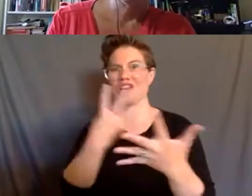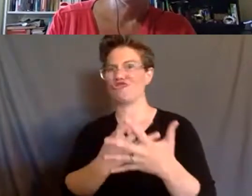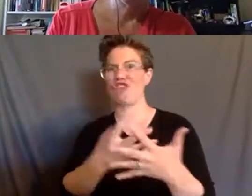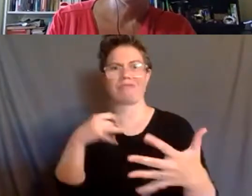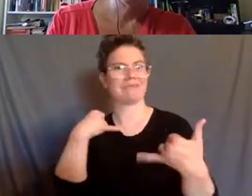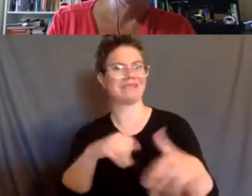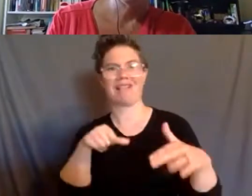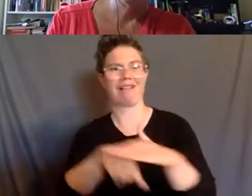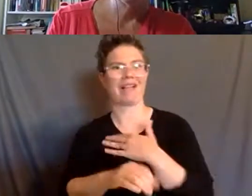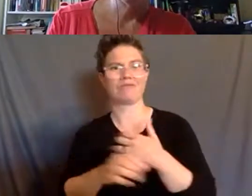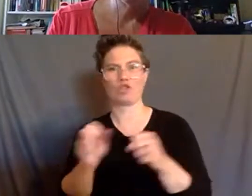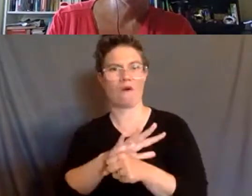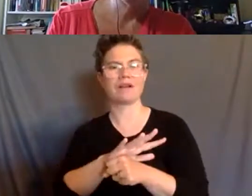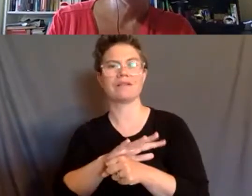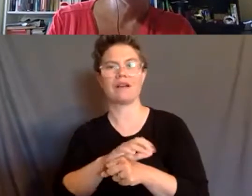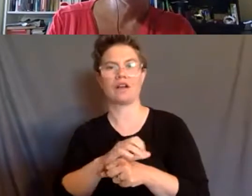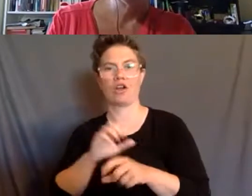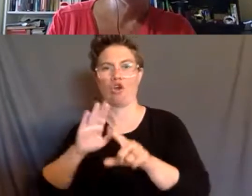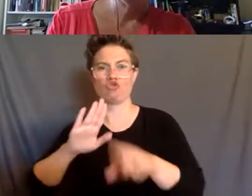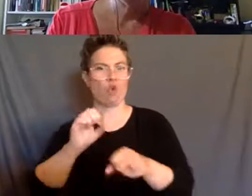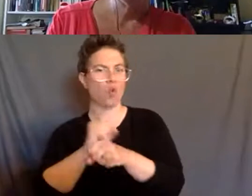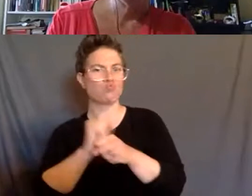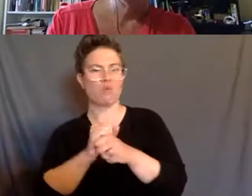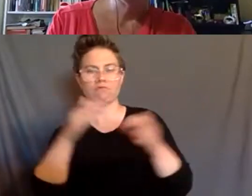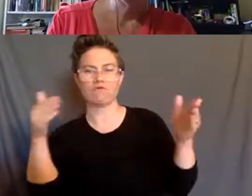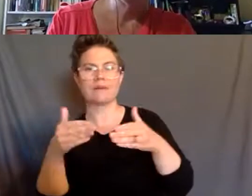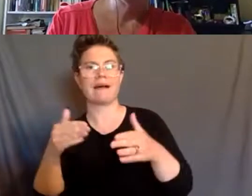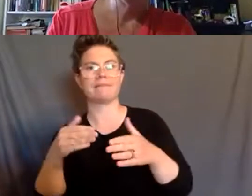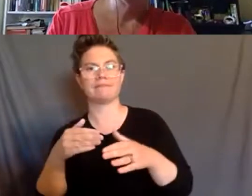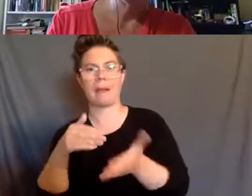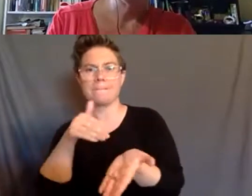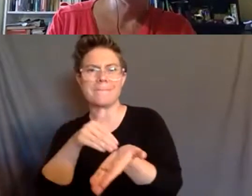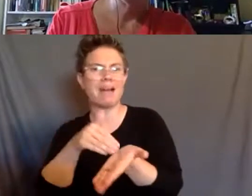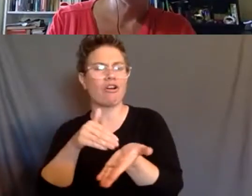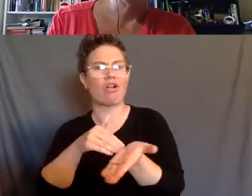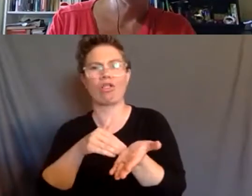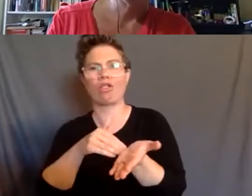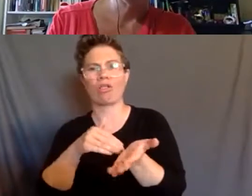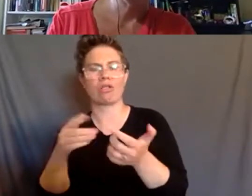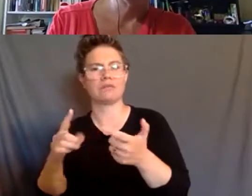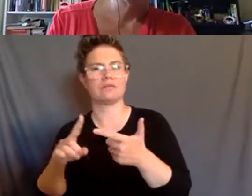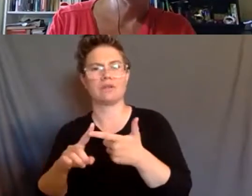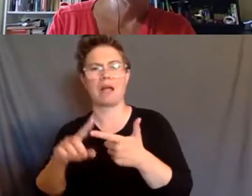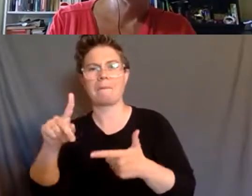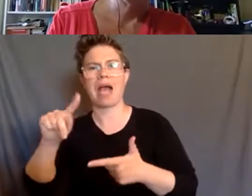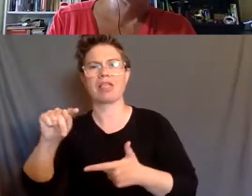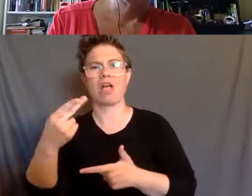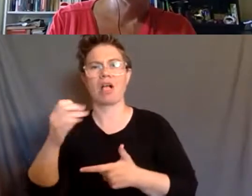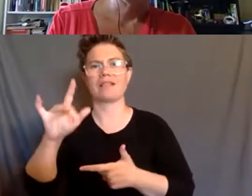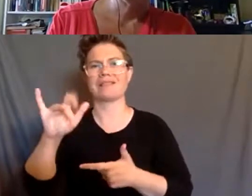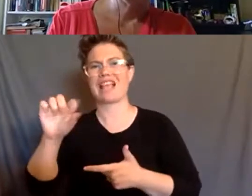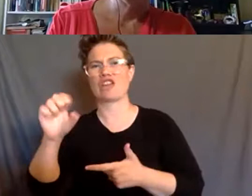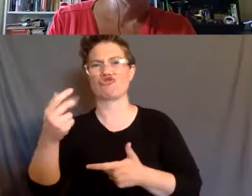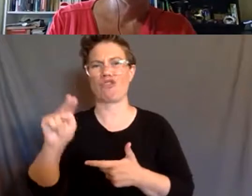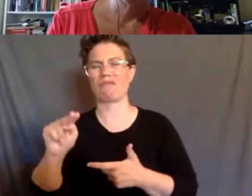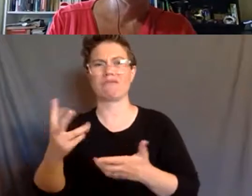at medical authority, pathologization, incarceration, I'm just curious, like how you reflect on this